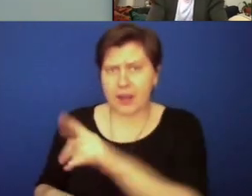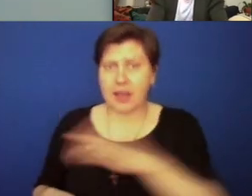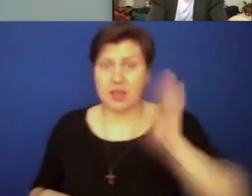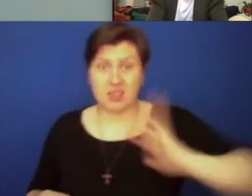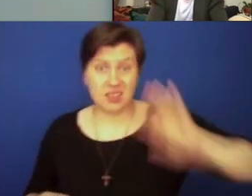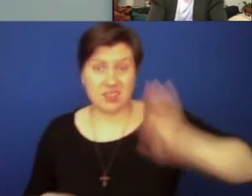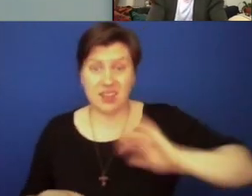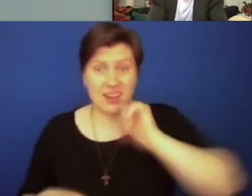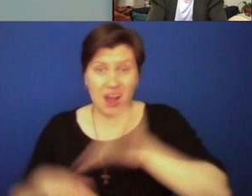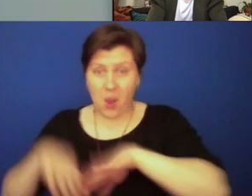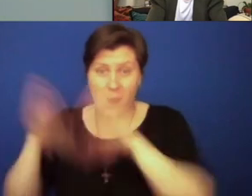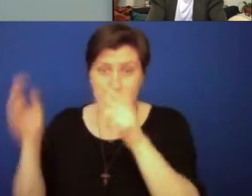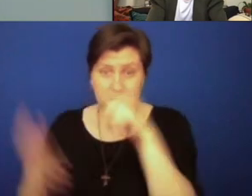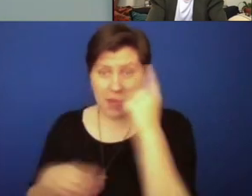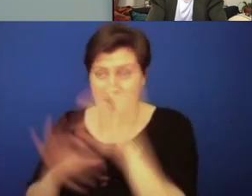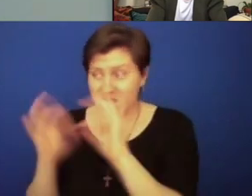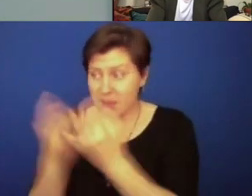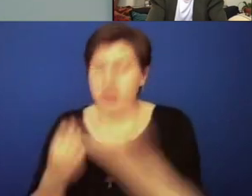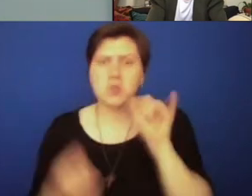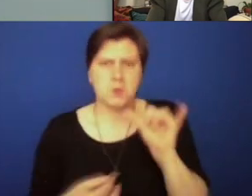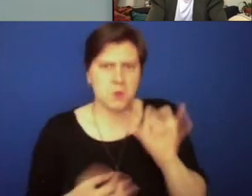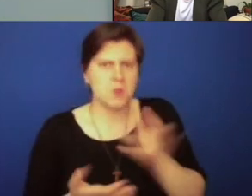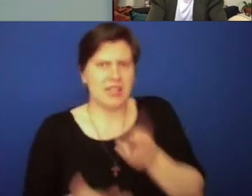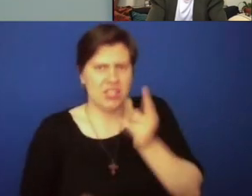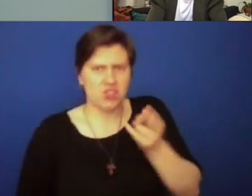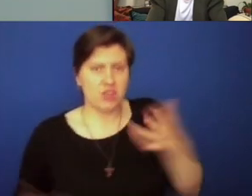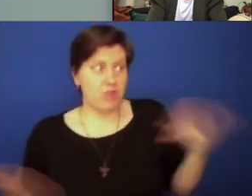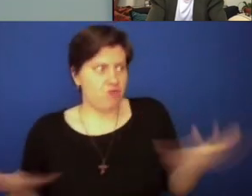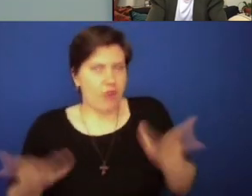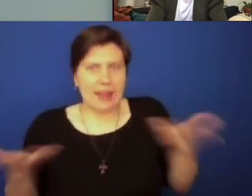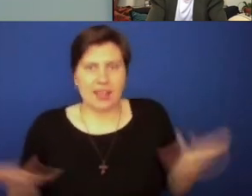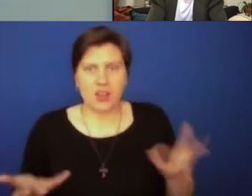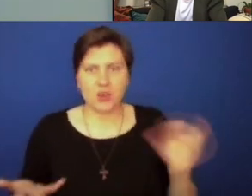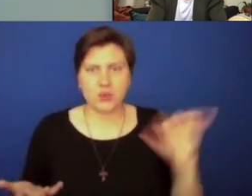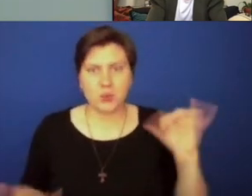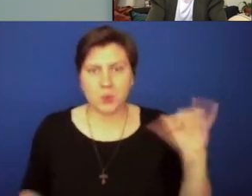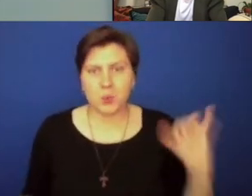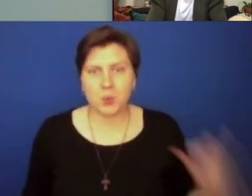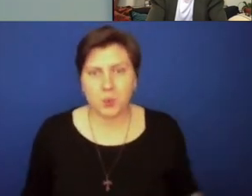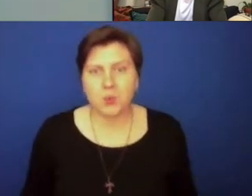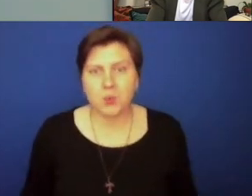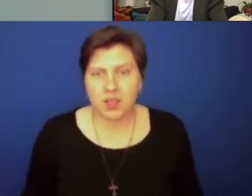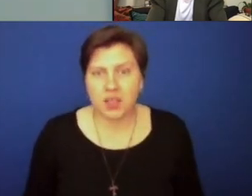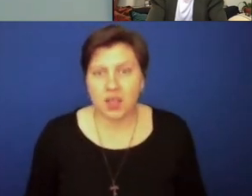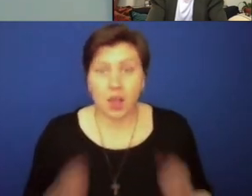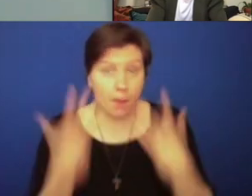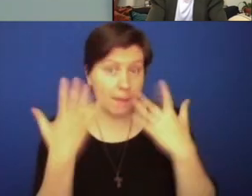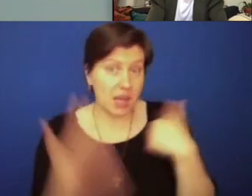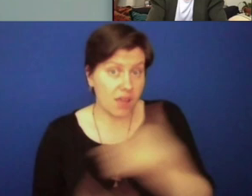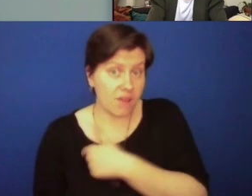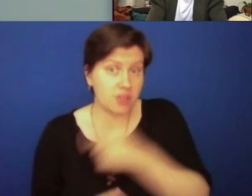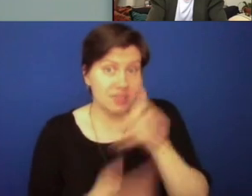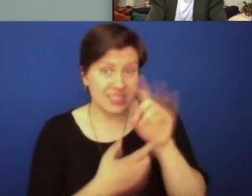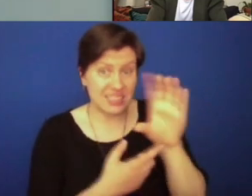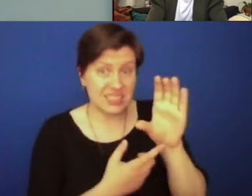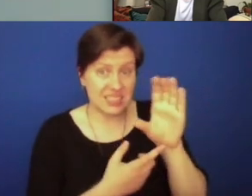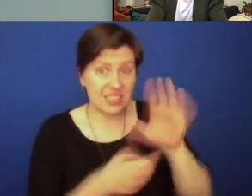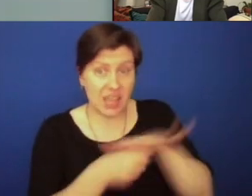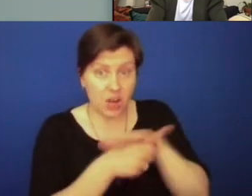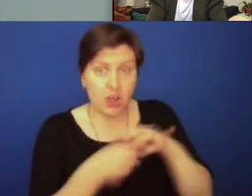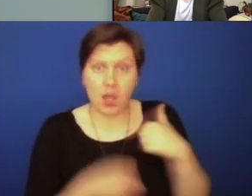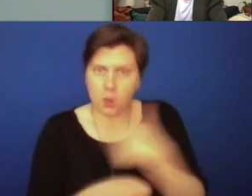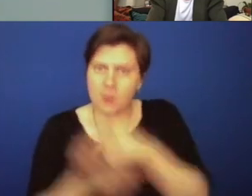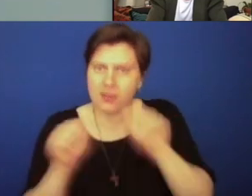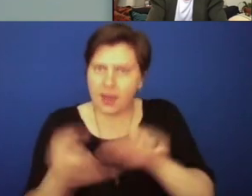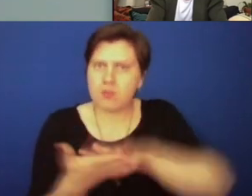open to Black families, that there's history in a global sense of the Catholic Church, but also in our own neighborhoods. That for many of us, especially in the D.C. area,